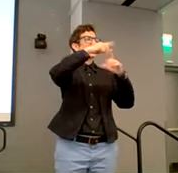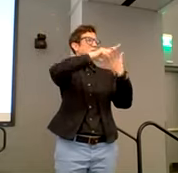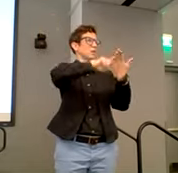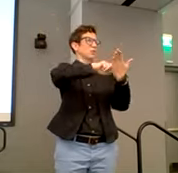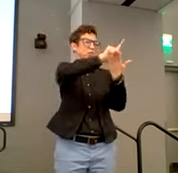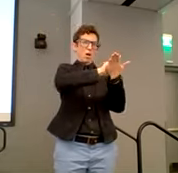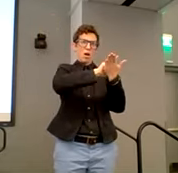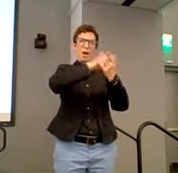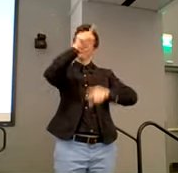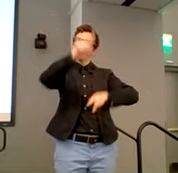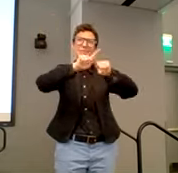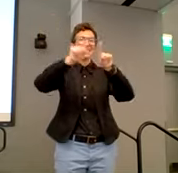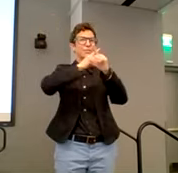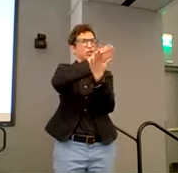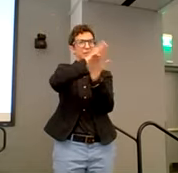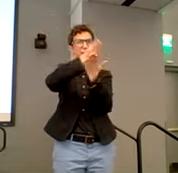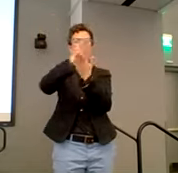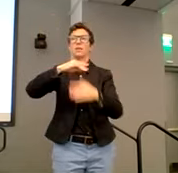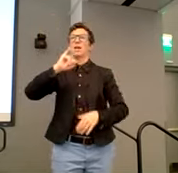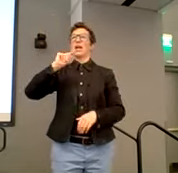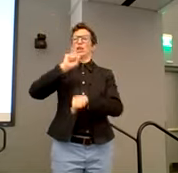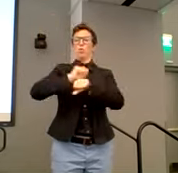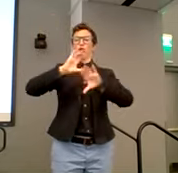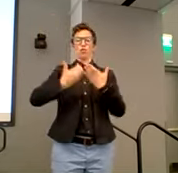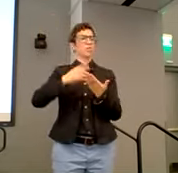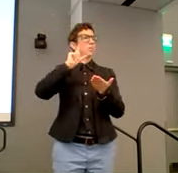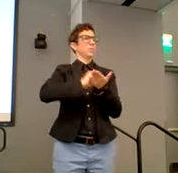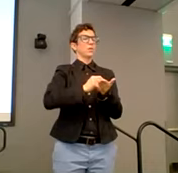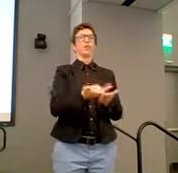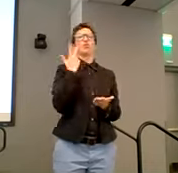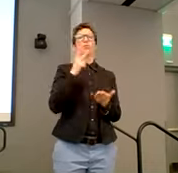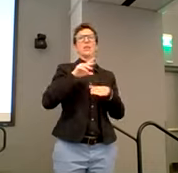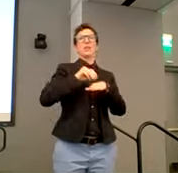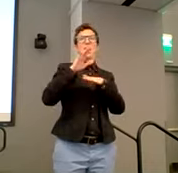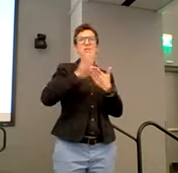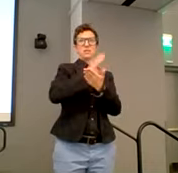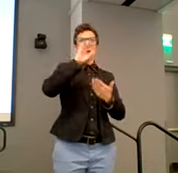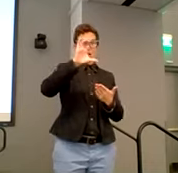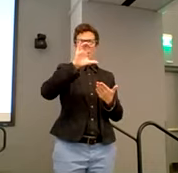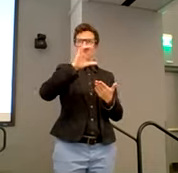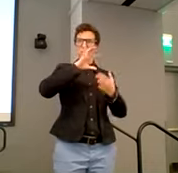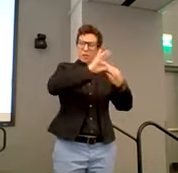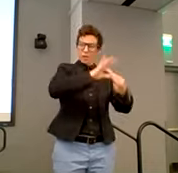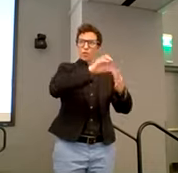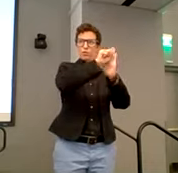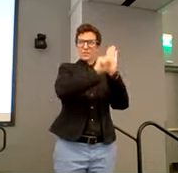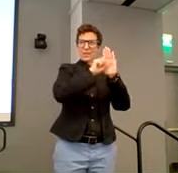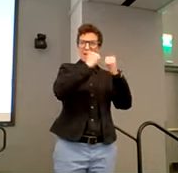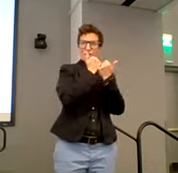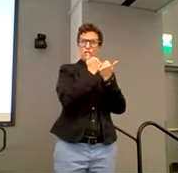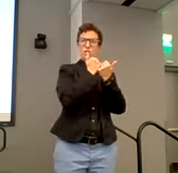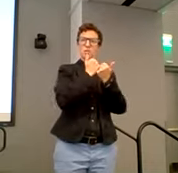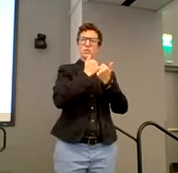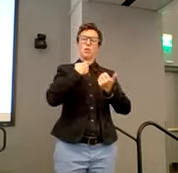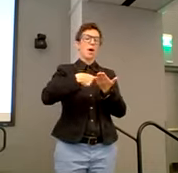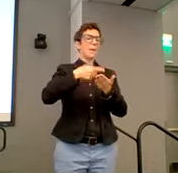law. The I.T. working group has published three guidance documents for state agencies covering best practices for ensuring